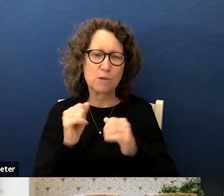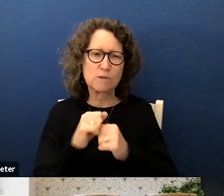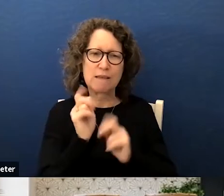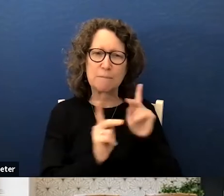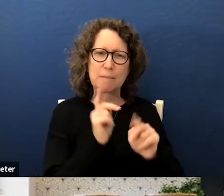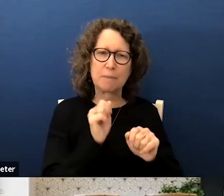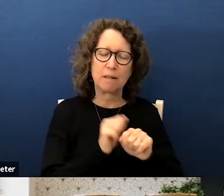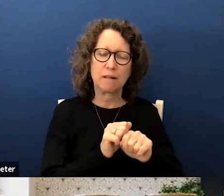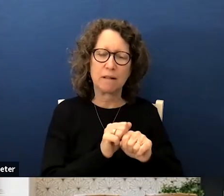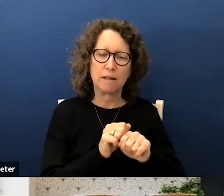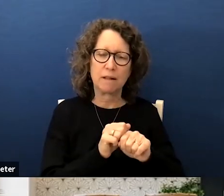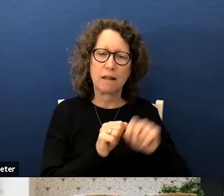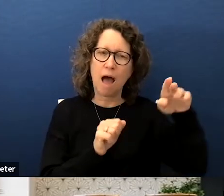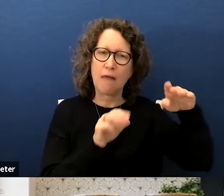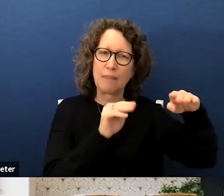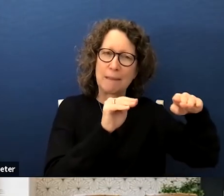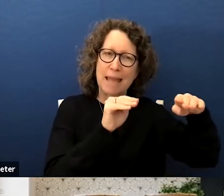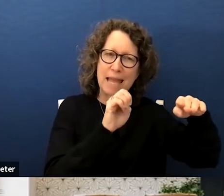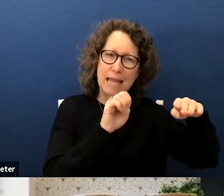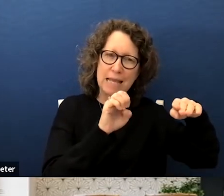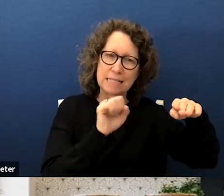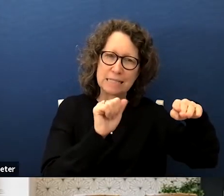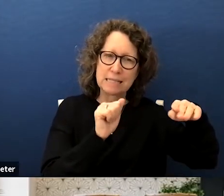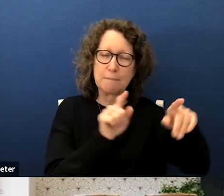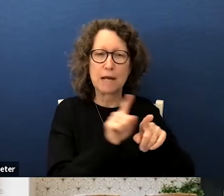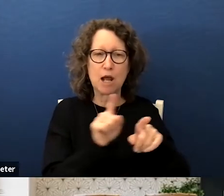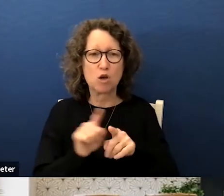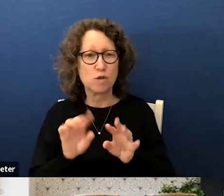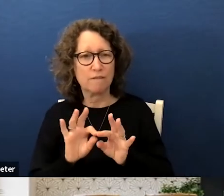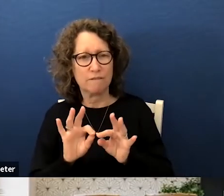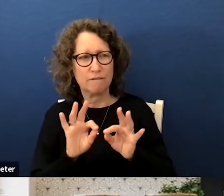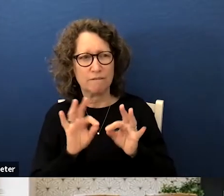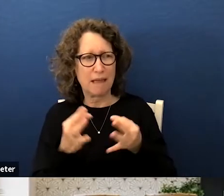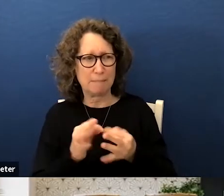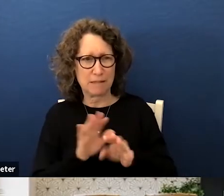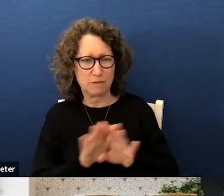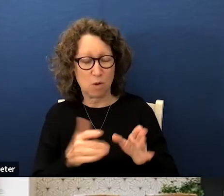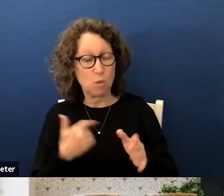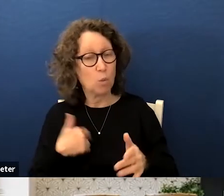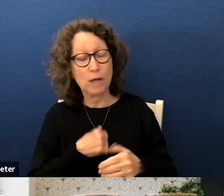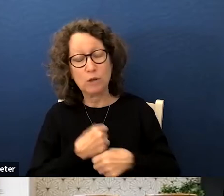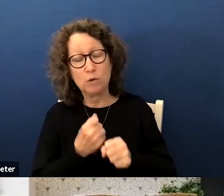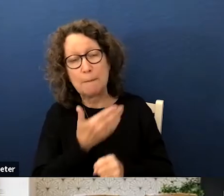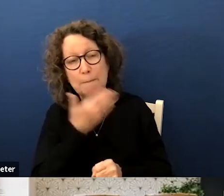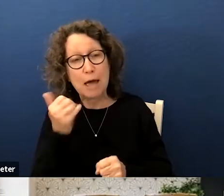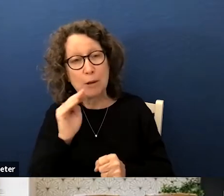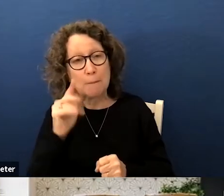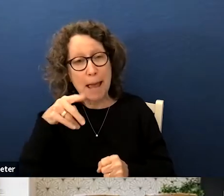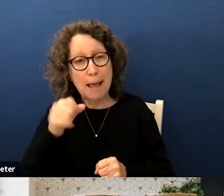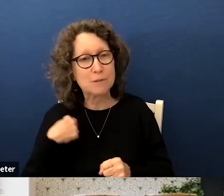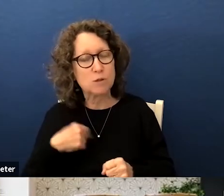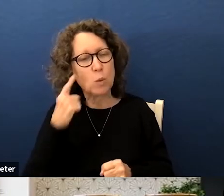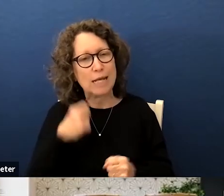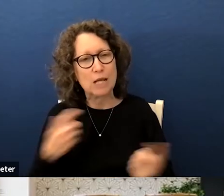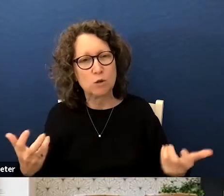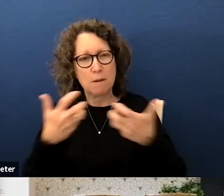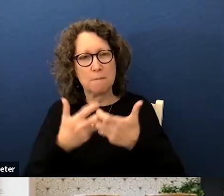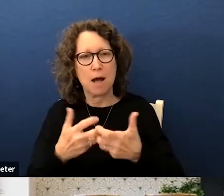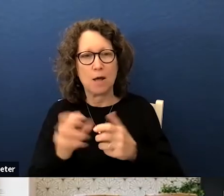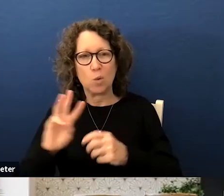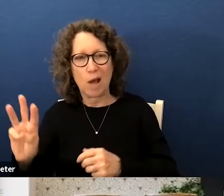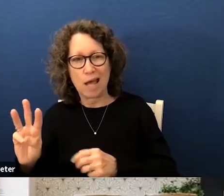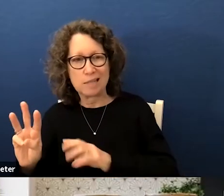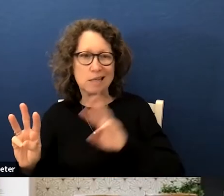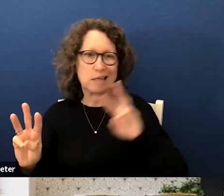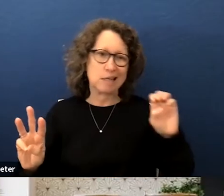as on the mesa but i also believe the families don't in order for us to create better maps i do believe that we need to combine the west side